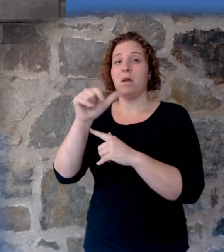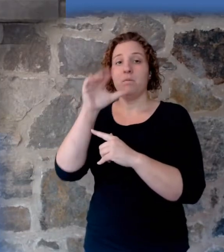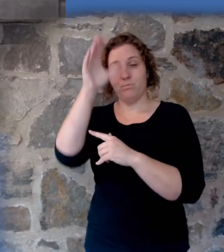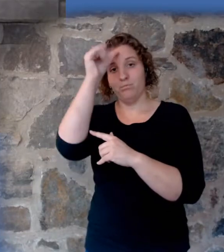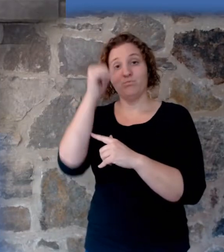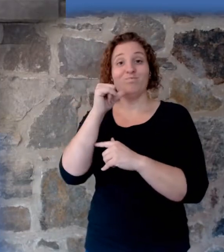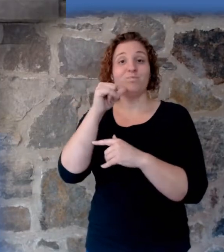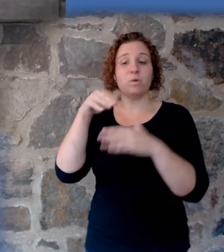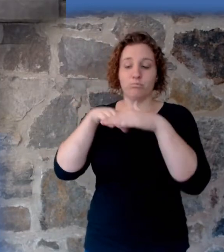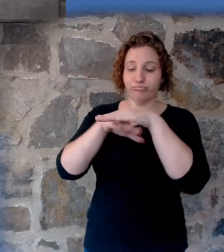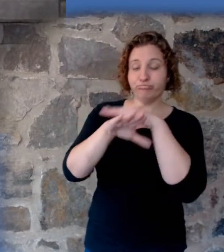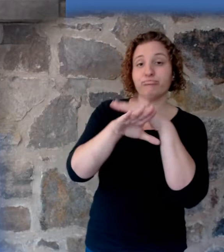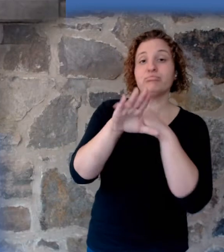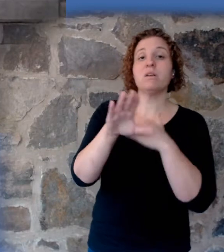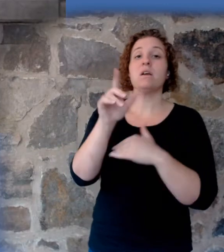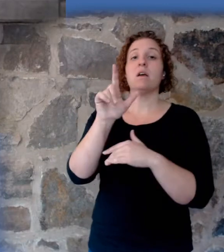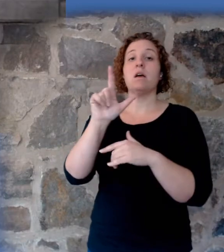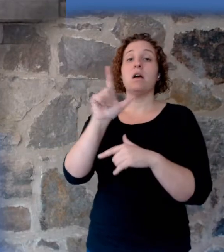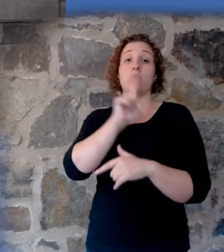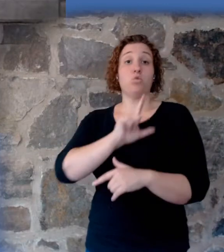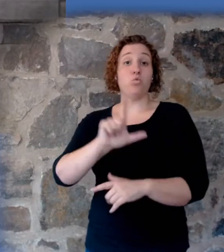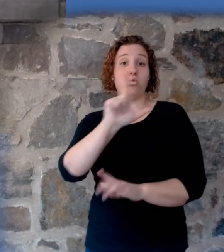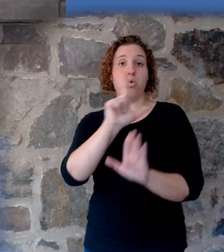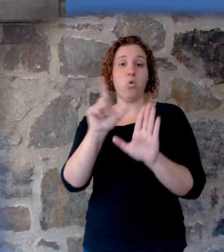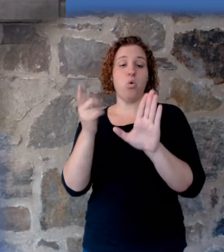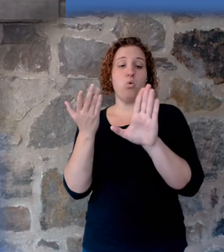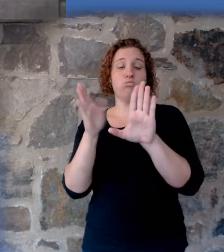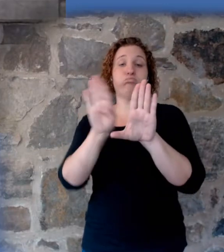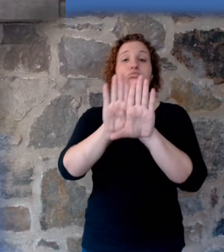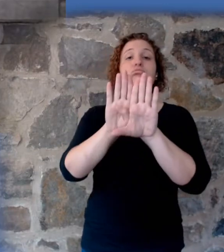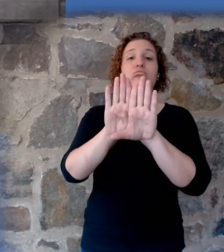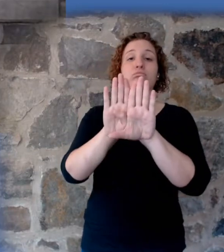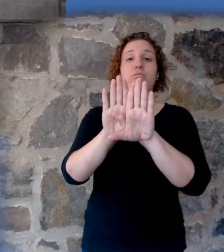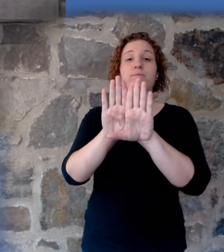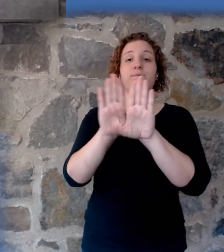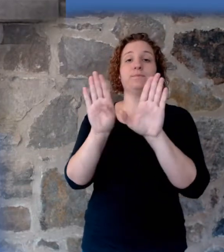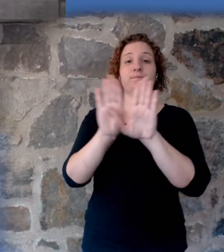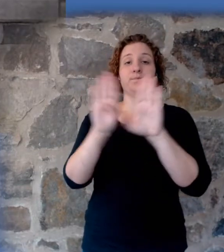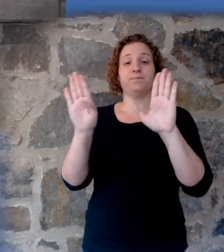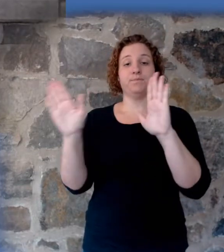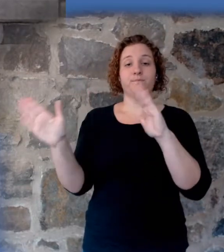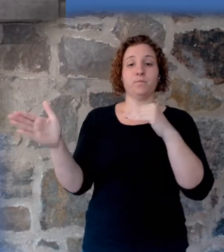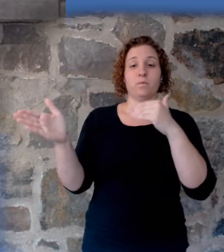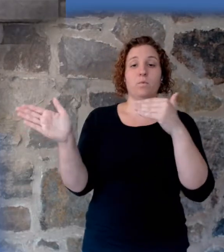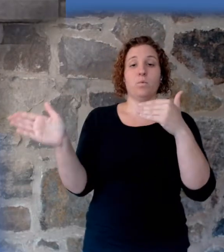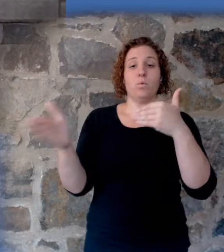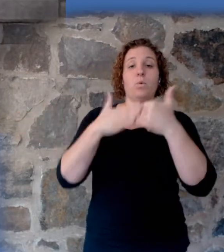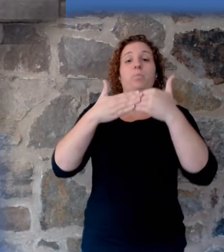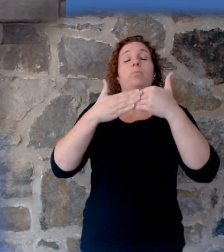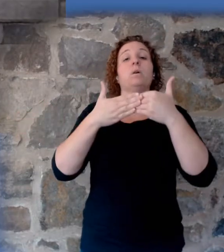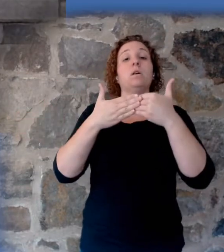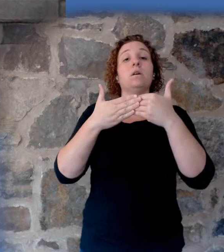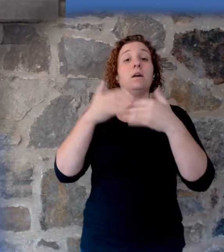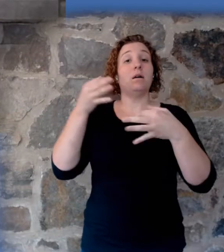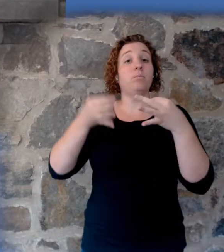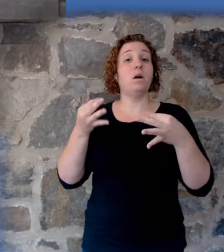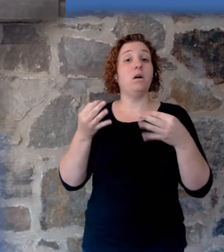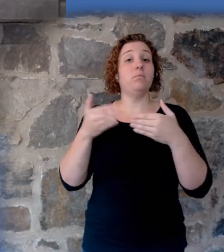in. A day came when the door was shut by God himself, and that is it. Judgment followed.